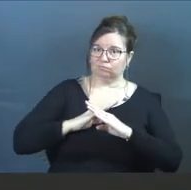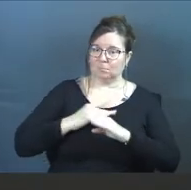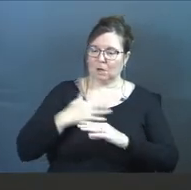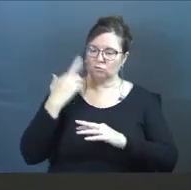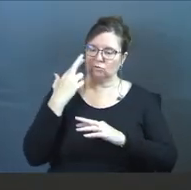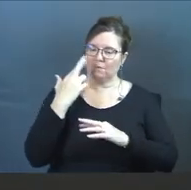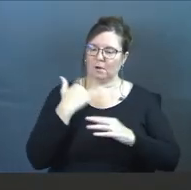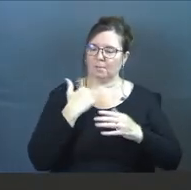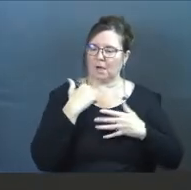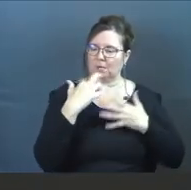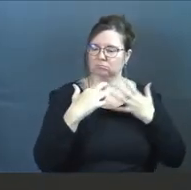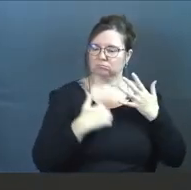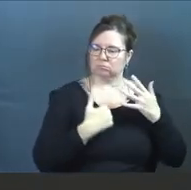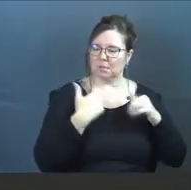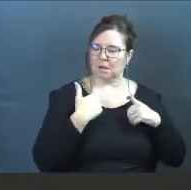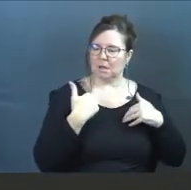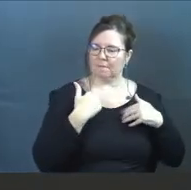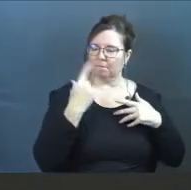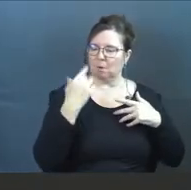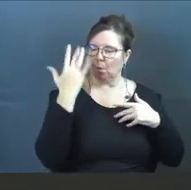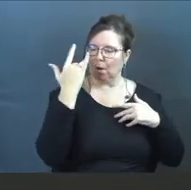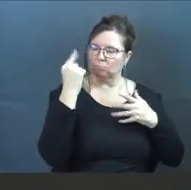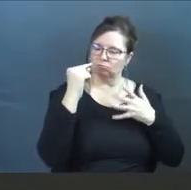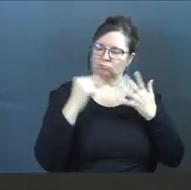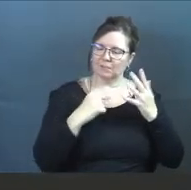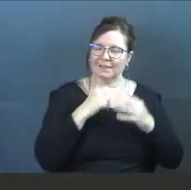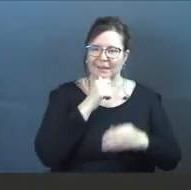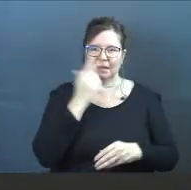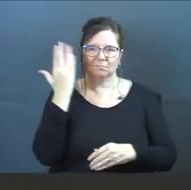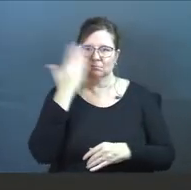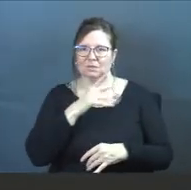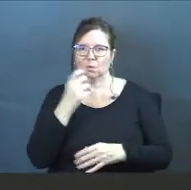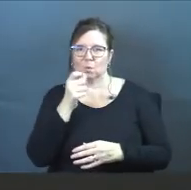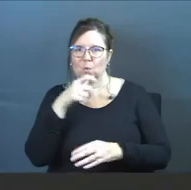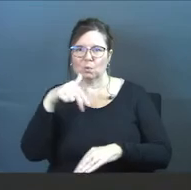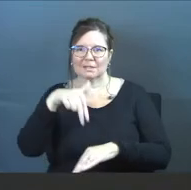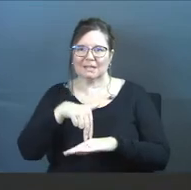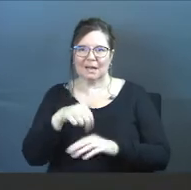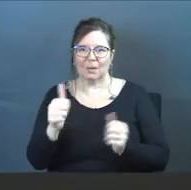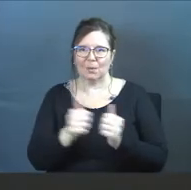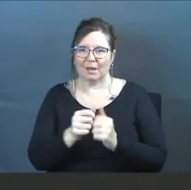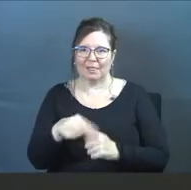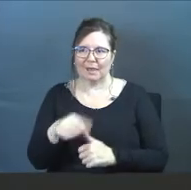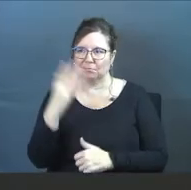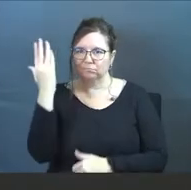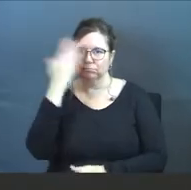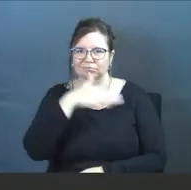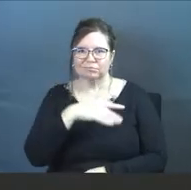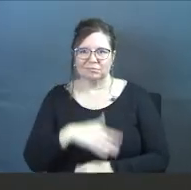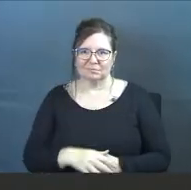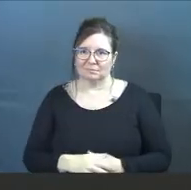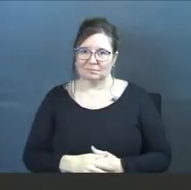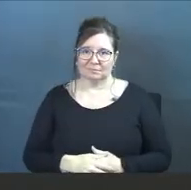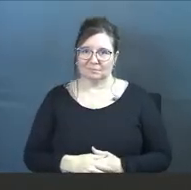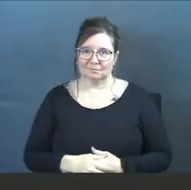justify their traditions, they didn't recognize who was standing right in front of them.